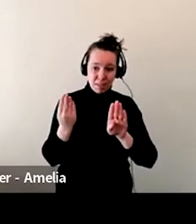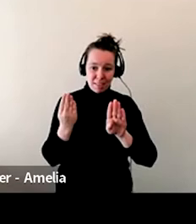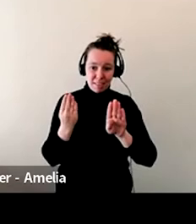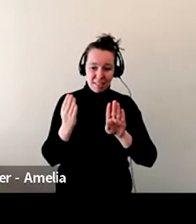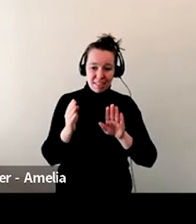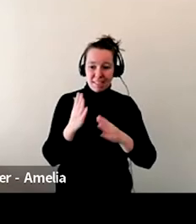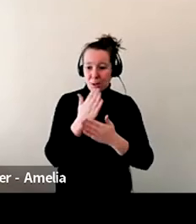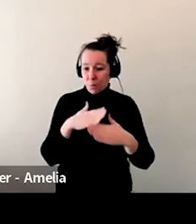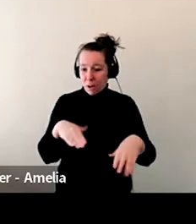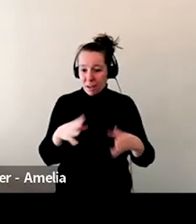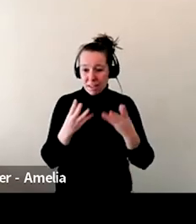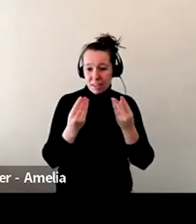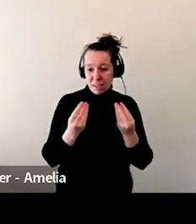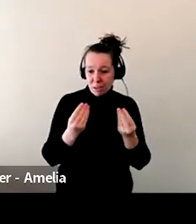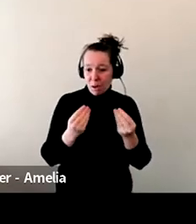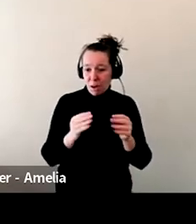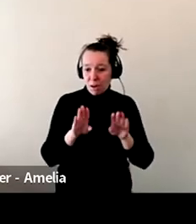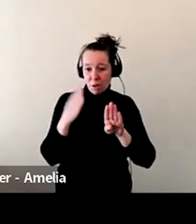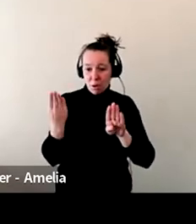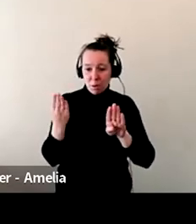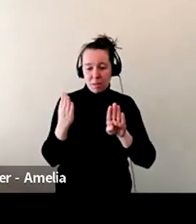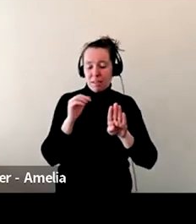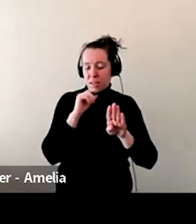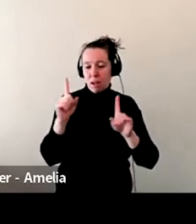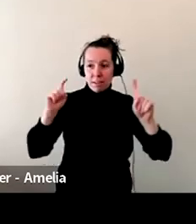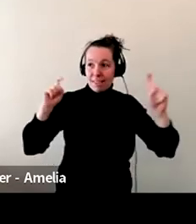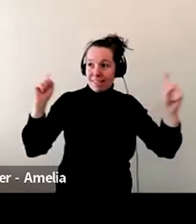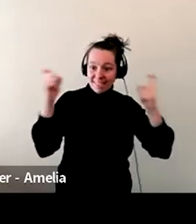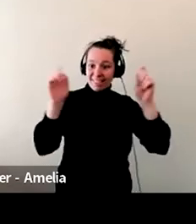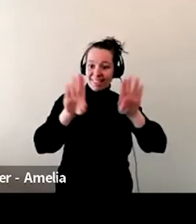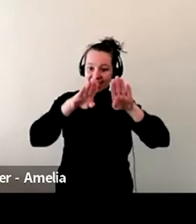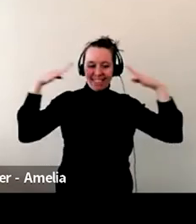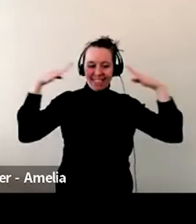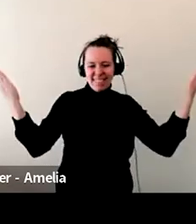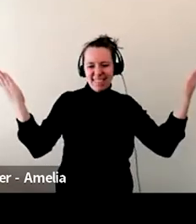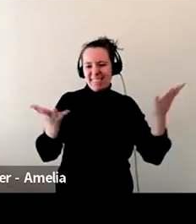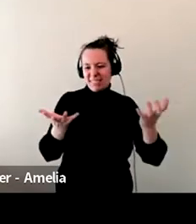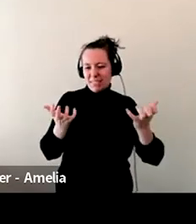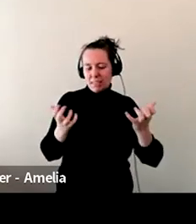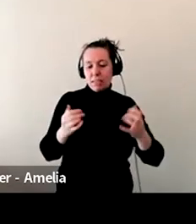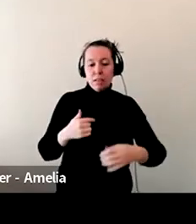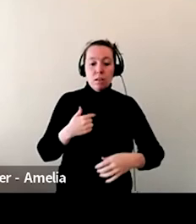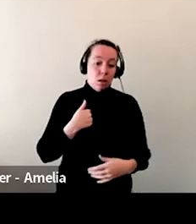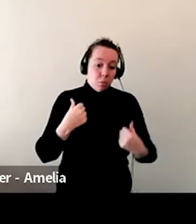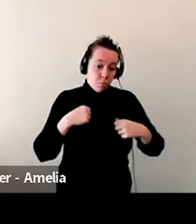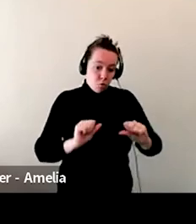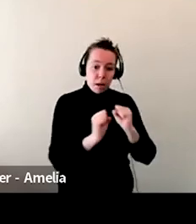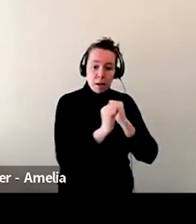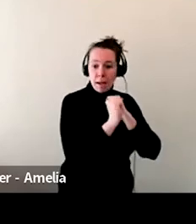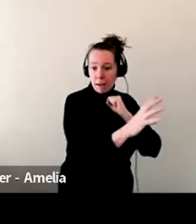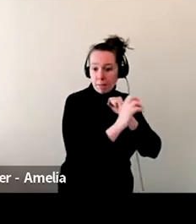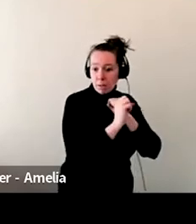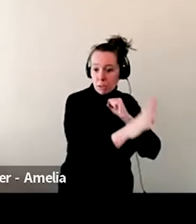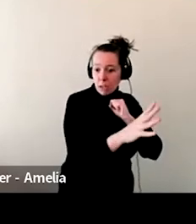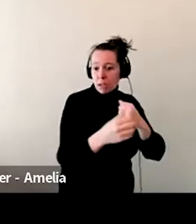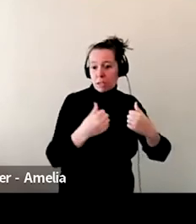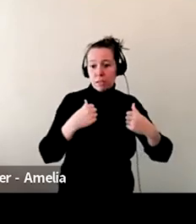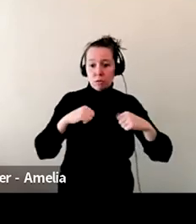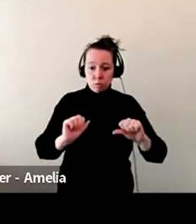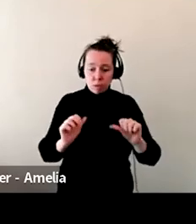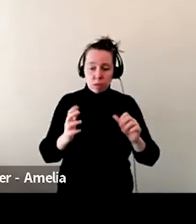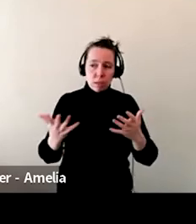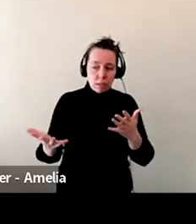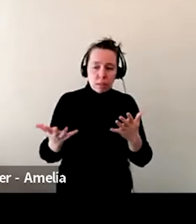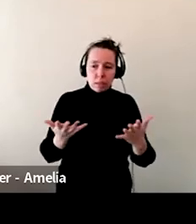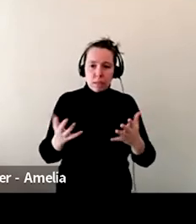hard to let people know I'm starting to do some more advertising and that, but at the same time, I was happy to be go a